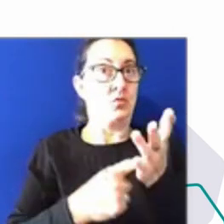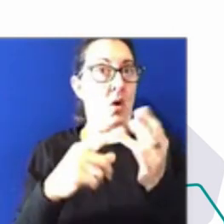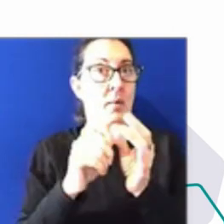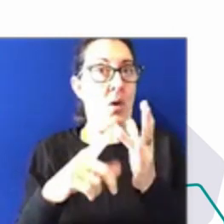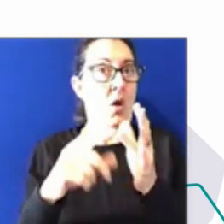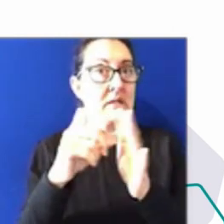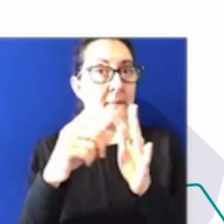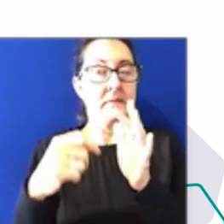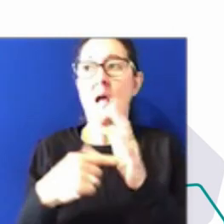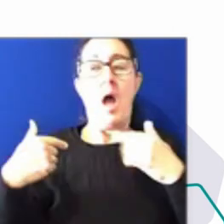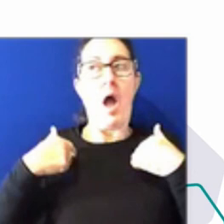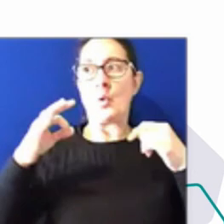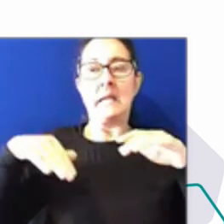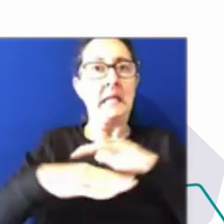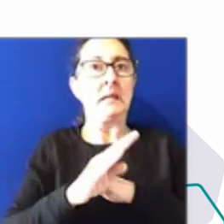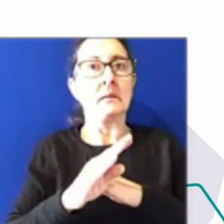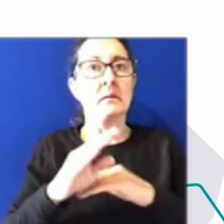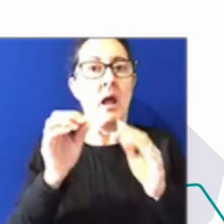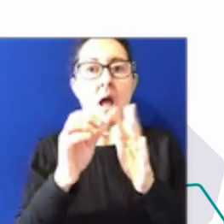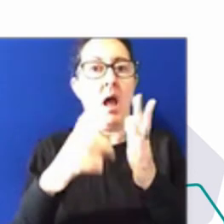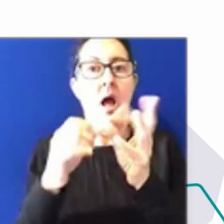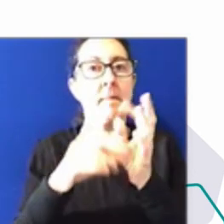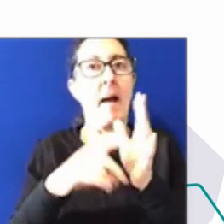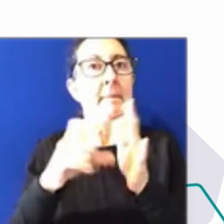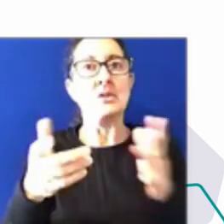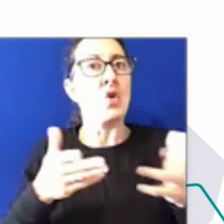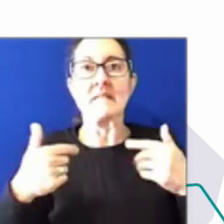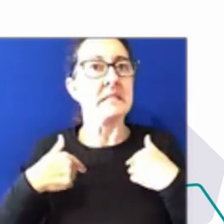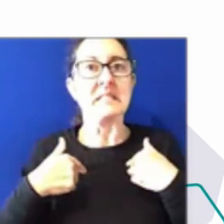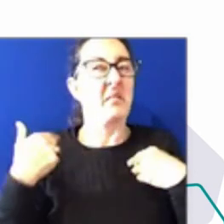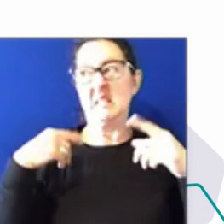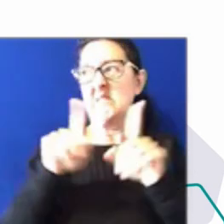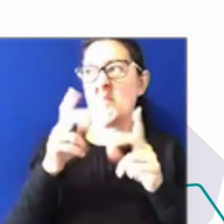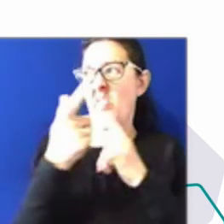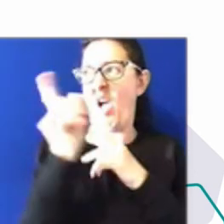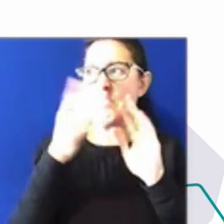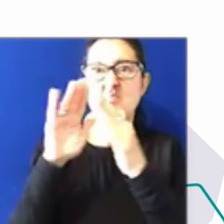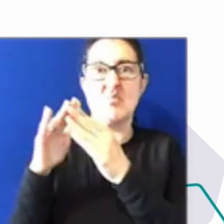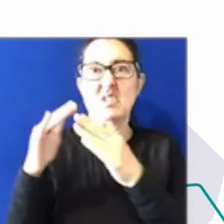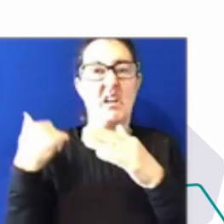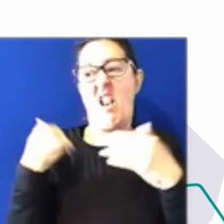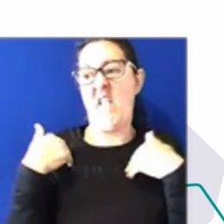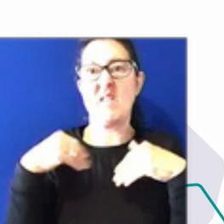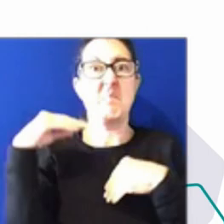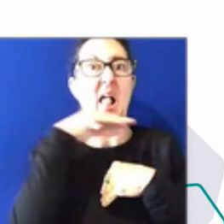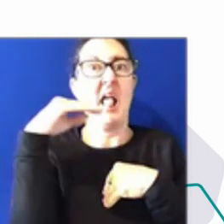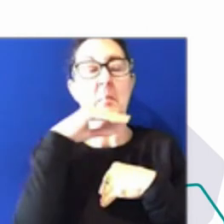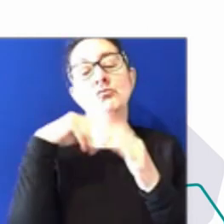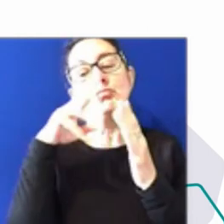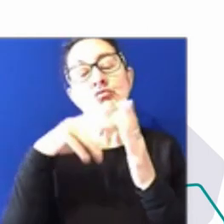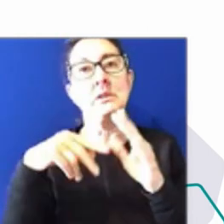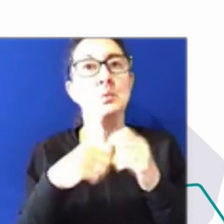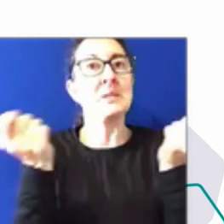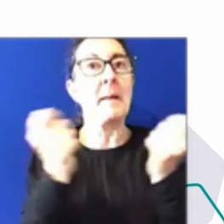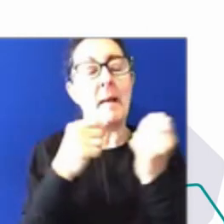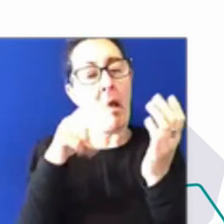by and large. So I was observing it like any other member of the community, living in Melbourne, reading the papers and sort of